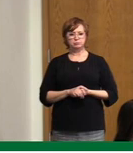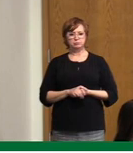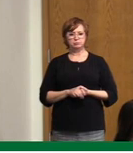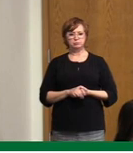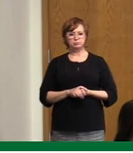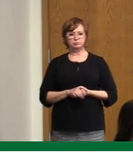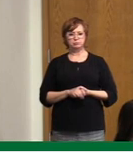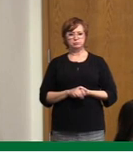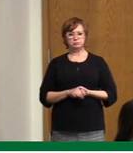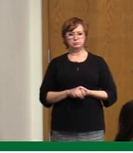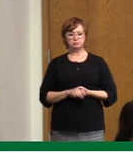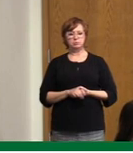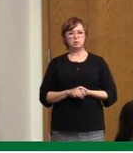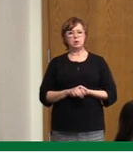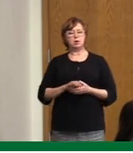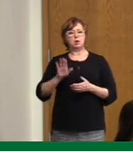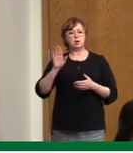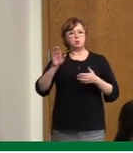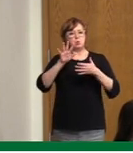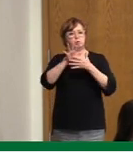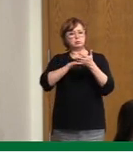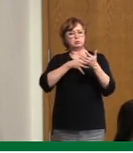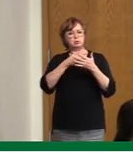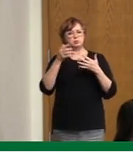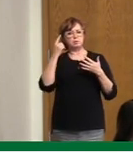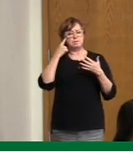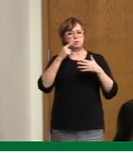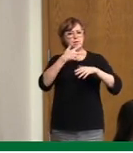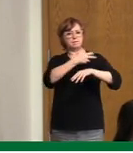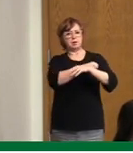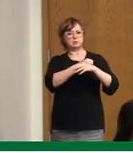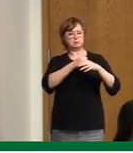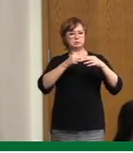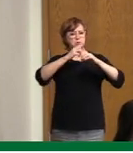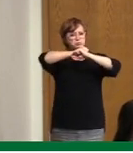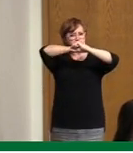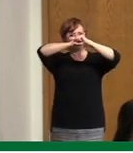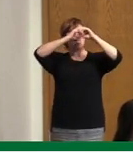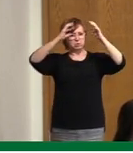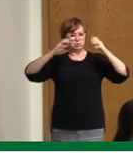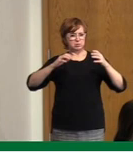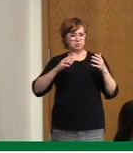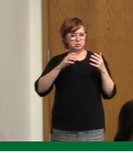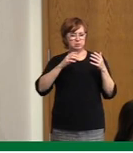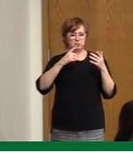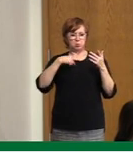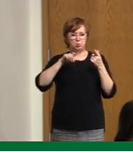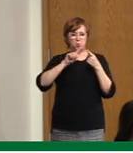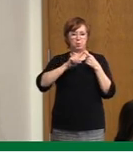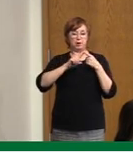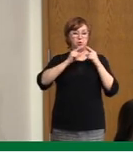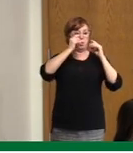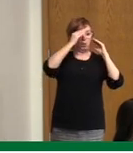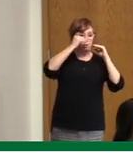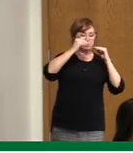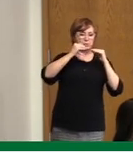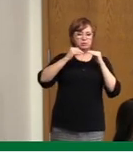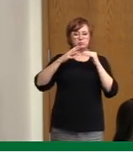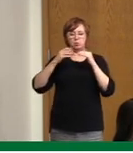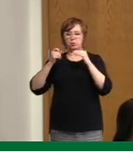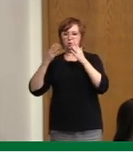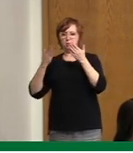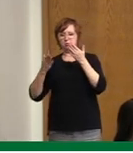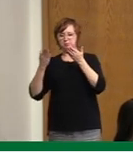when we could see most people vaccinated? I know there'll be more announcements, but earliest we could see and then possibly the latest and what they can